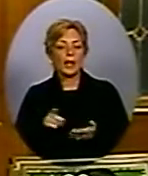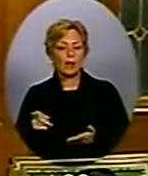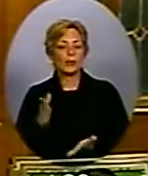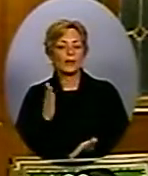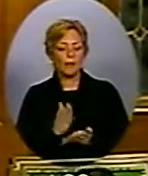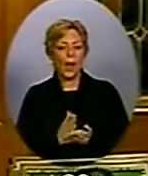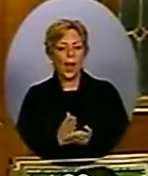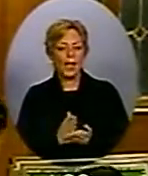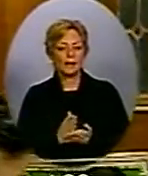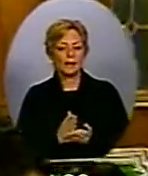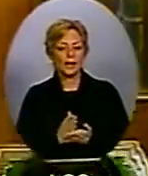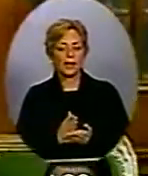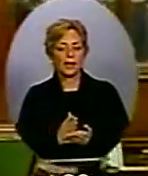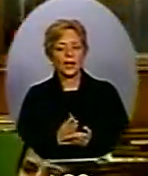glass house?